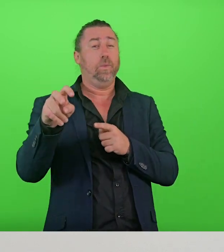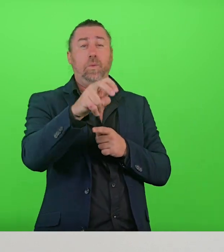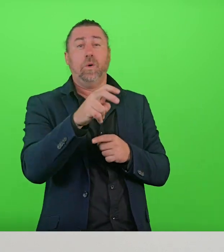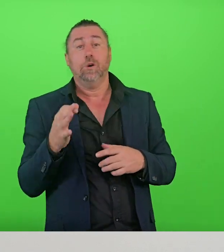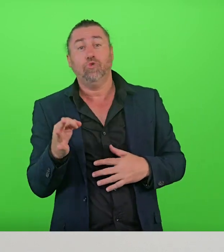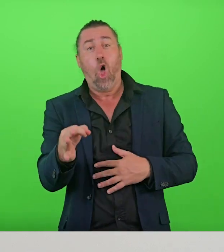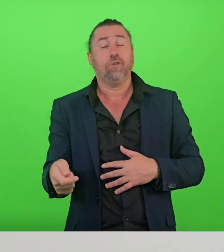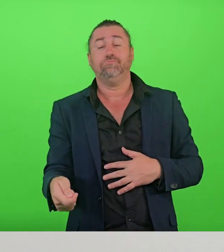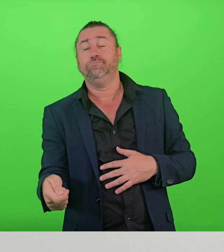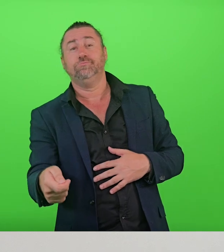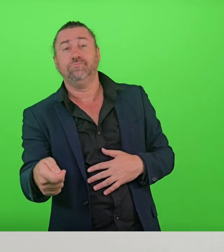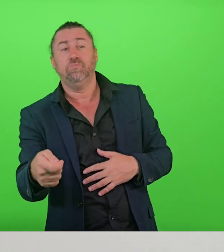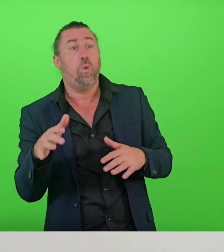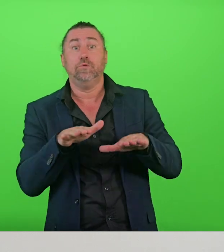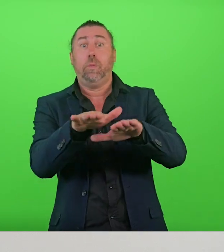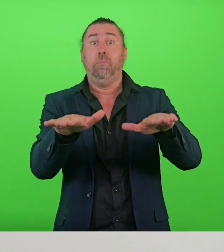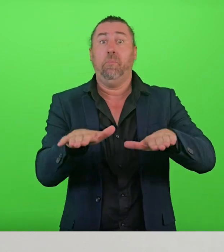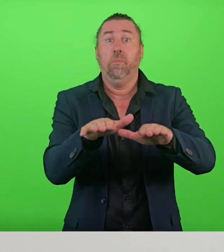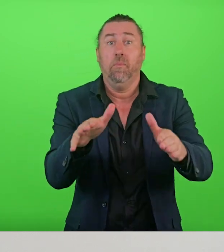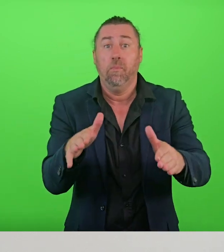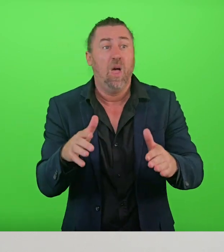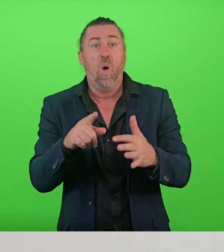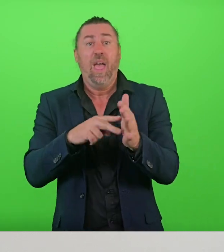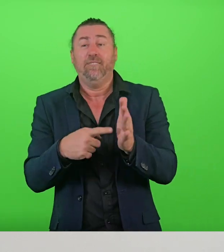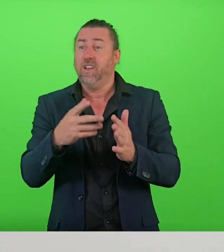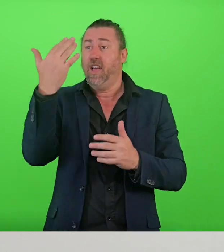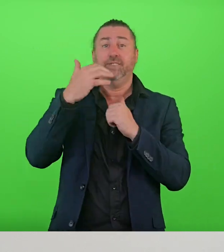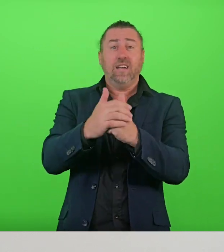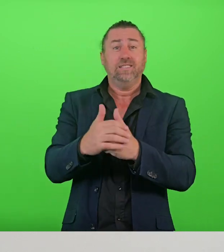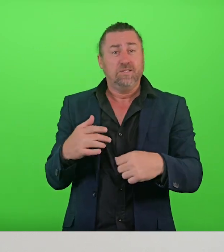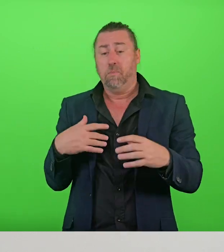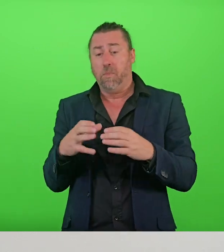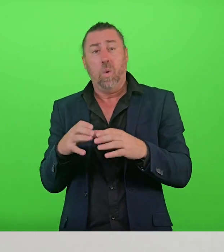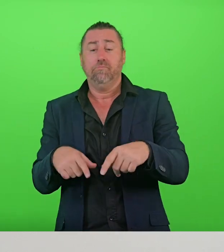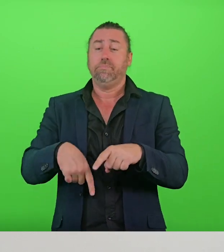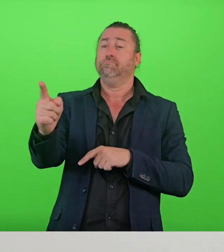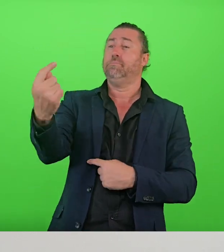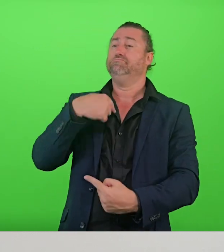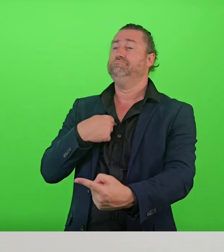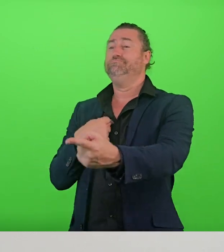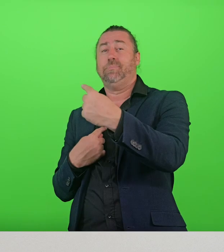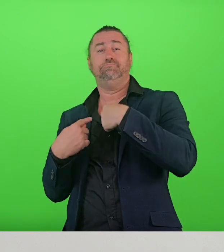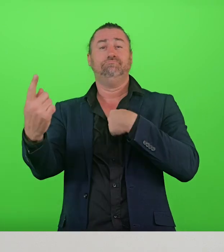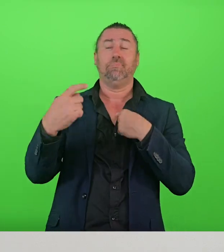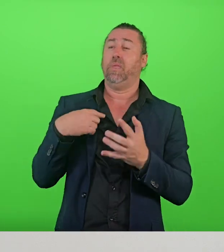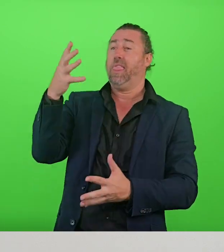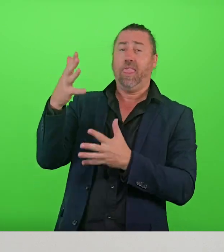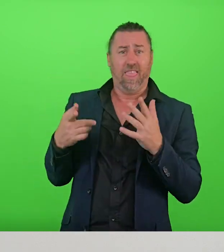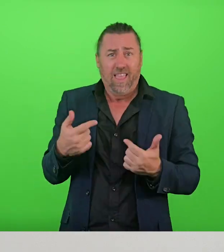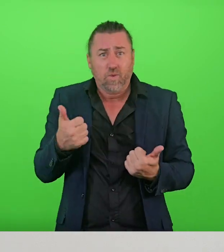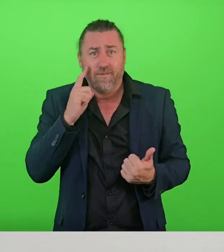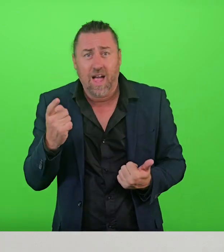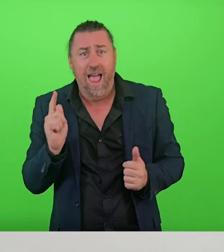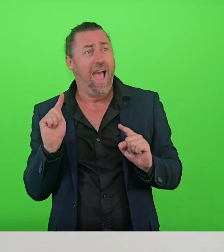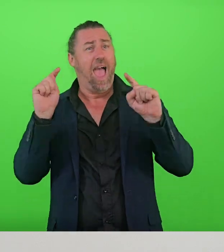the river or the beach or a bit of kicking a ball with friends. All great ways to move more. And mostly